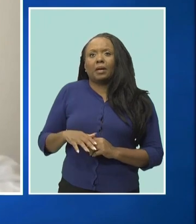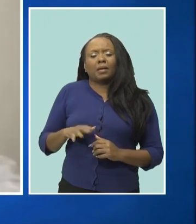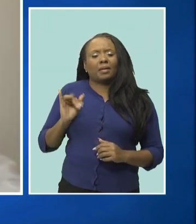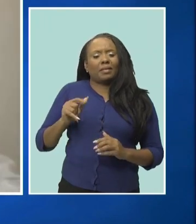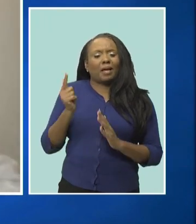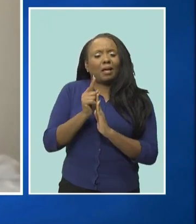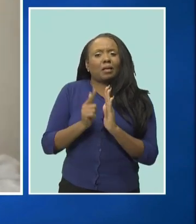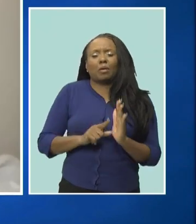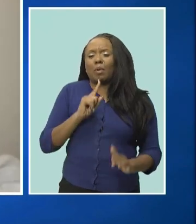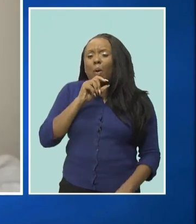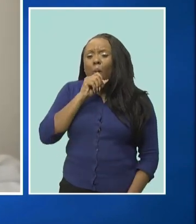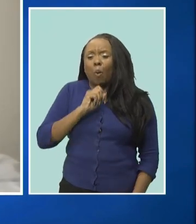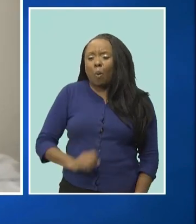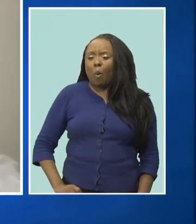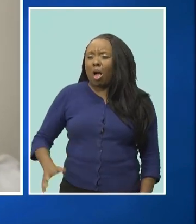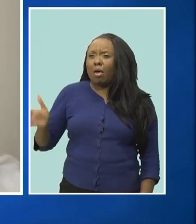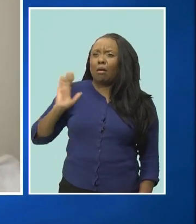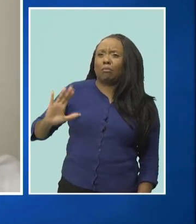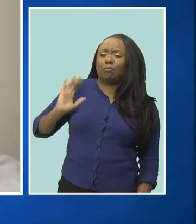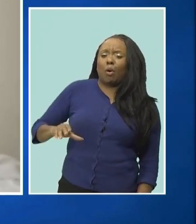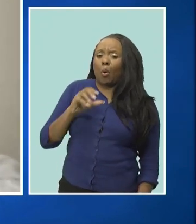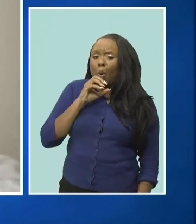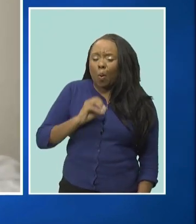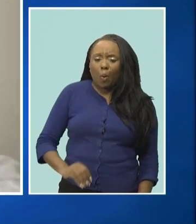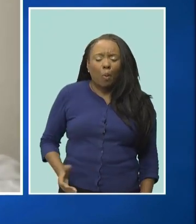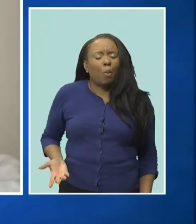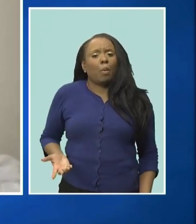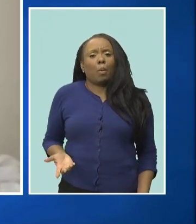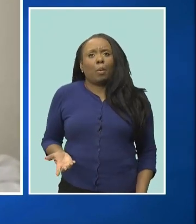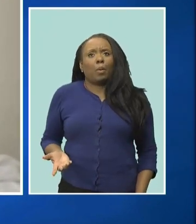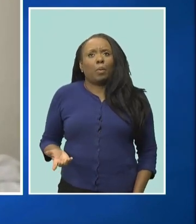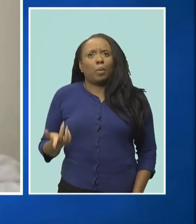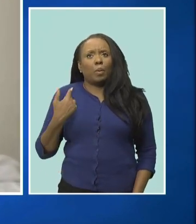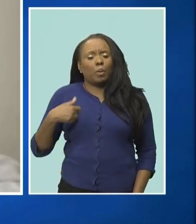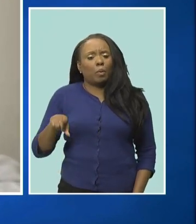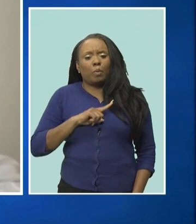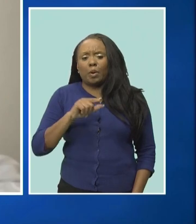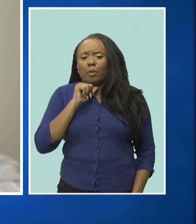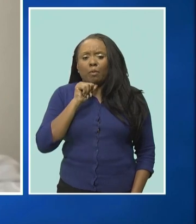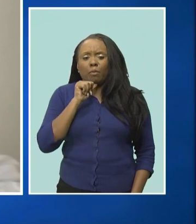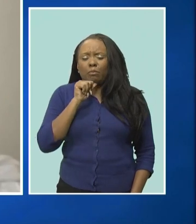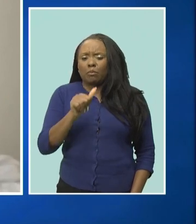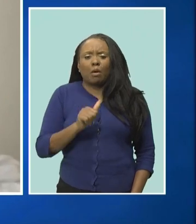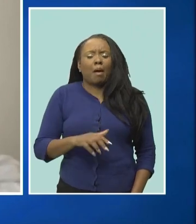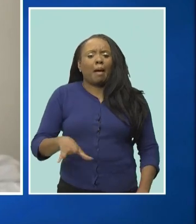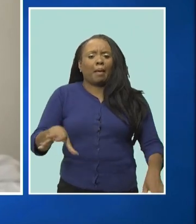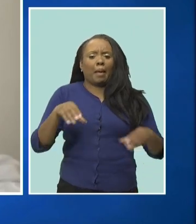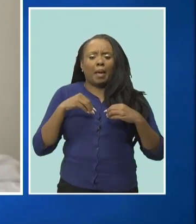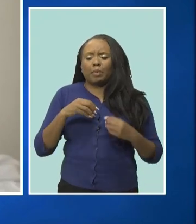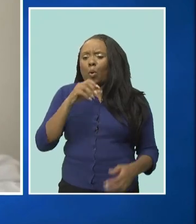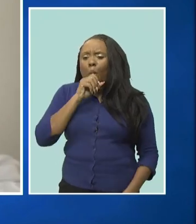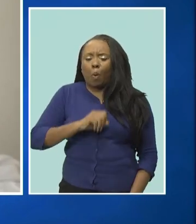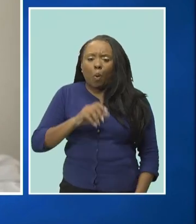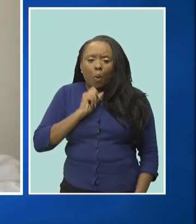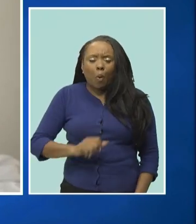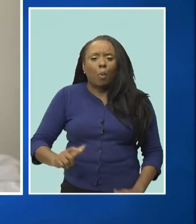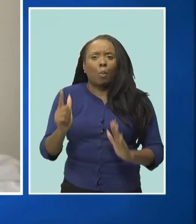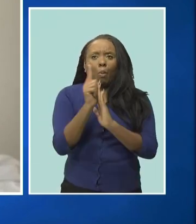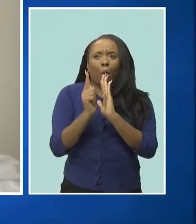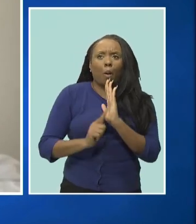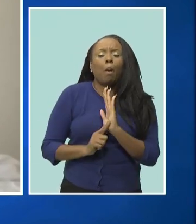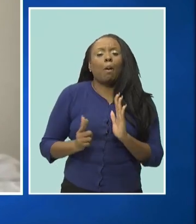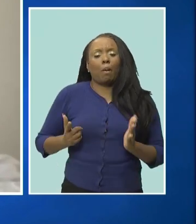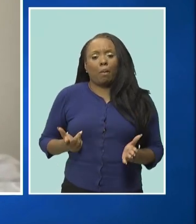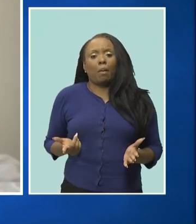hangover it's nothing that Barbados this new Barbados has embraced or necessarily you know put there you know so it's something